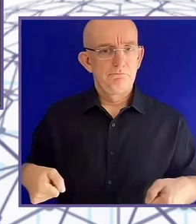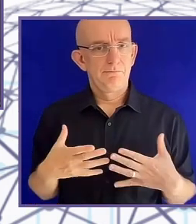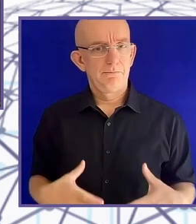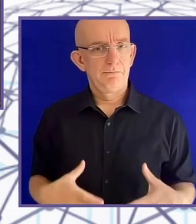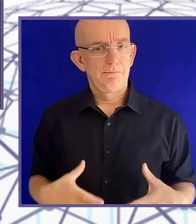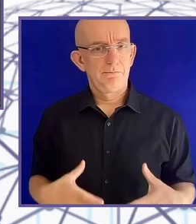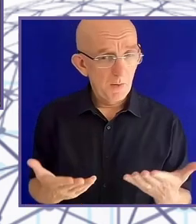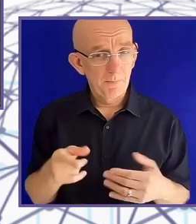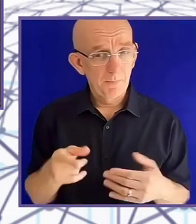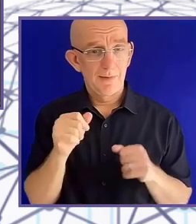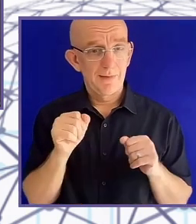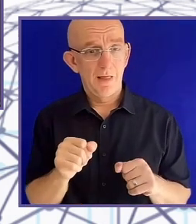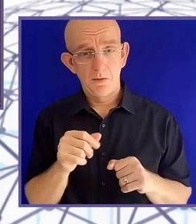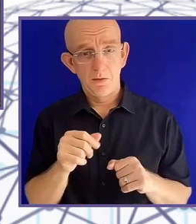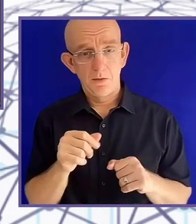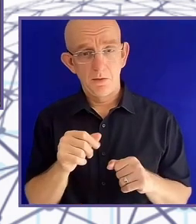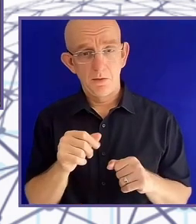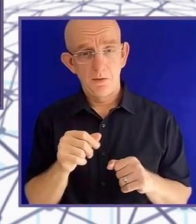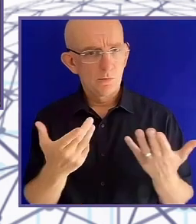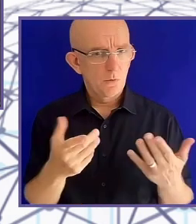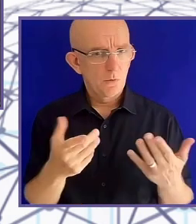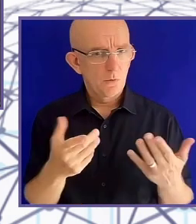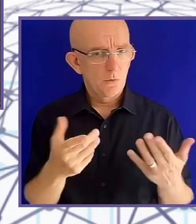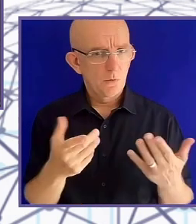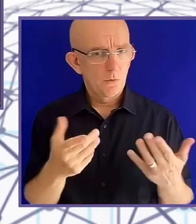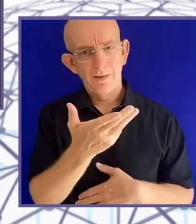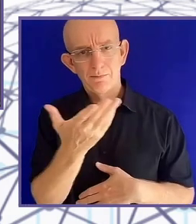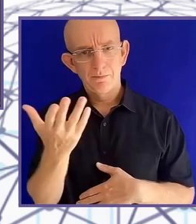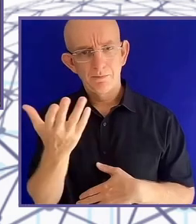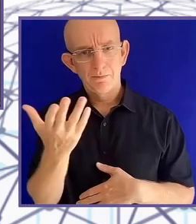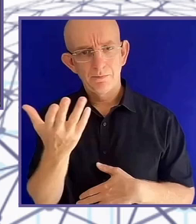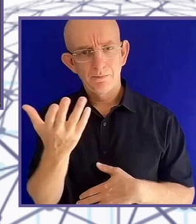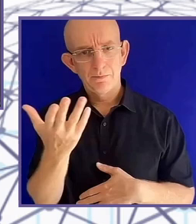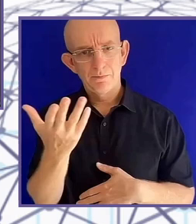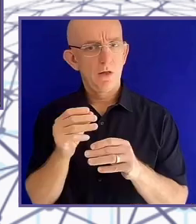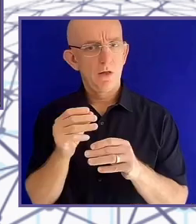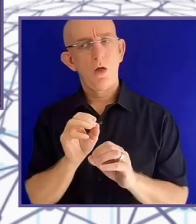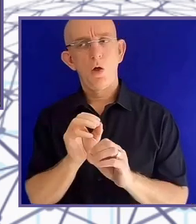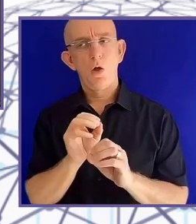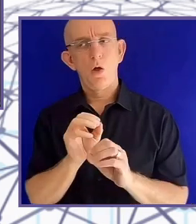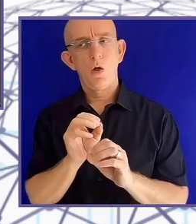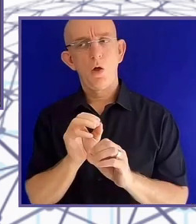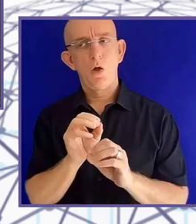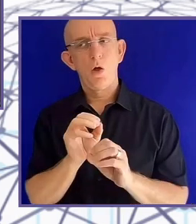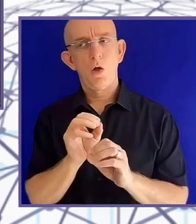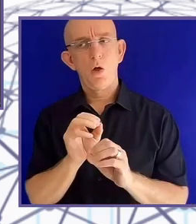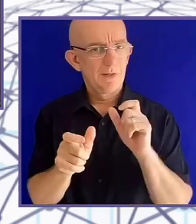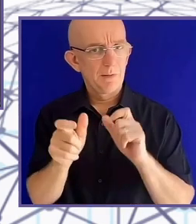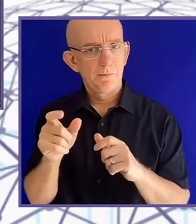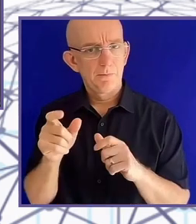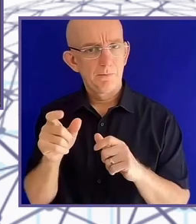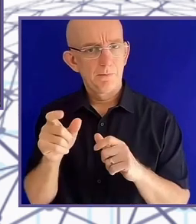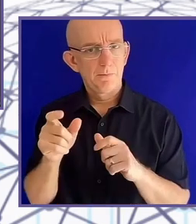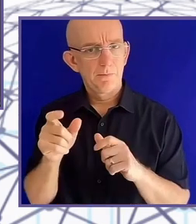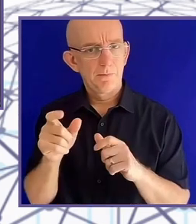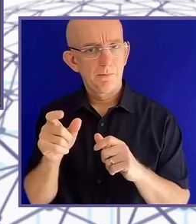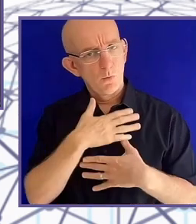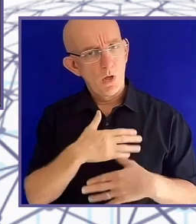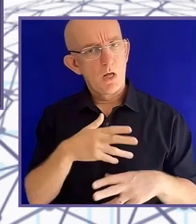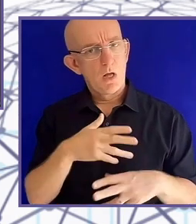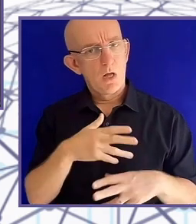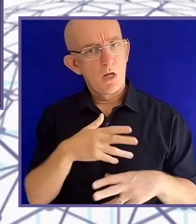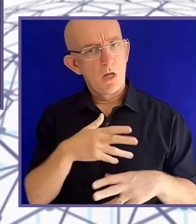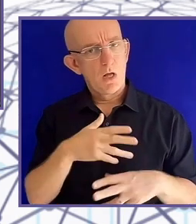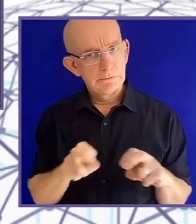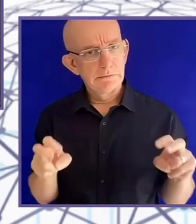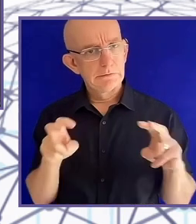time into researching this over many of the other things that disabled people are actually asking for? And that would provide a much